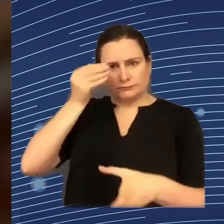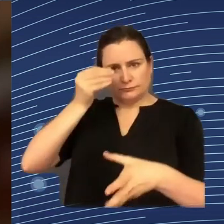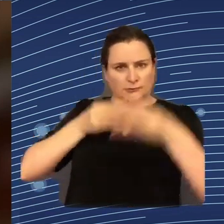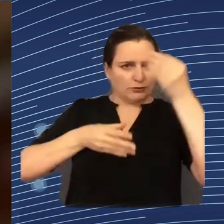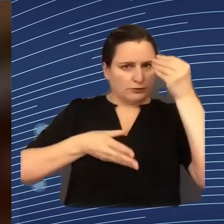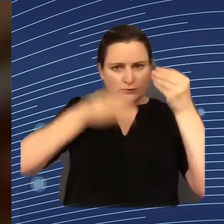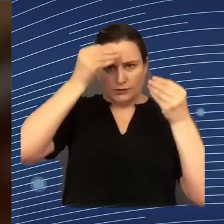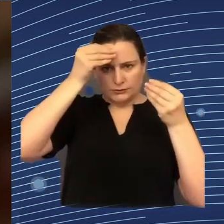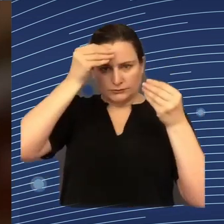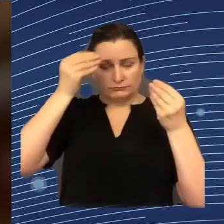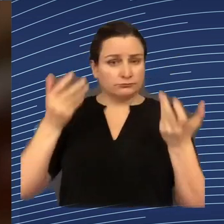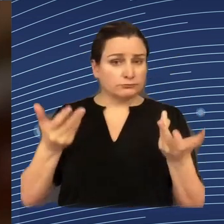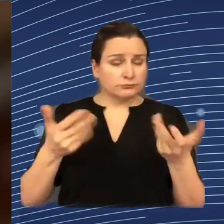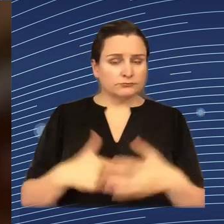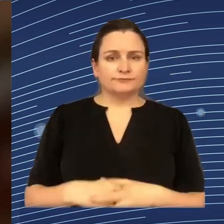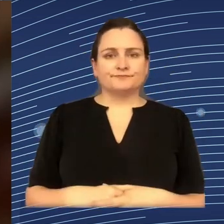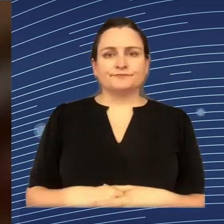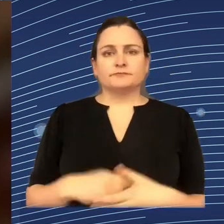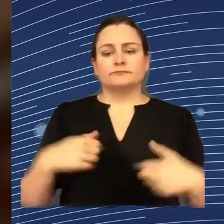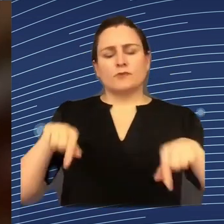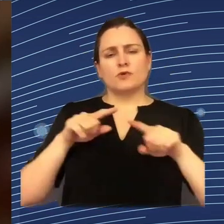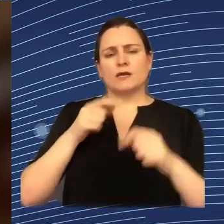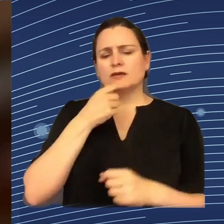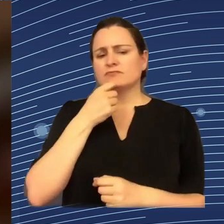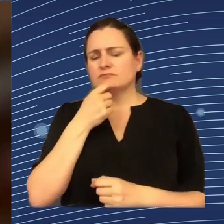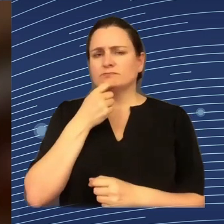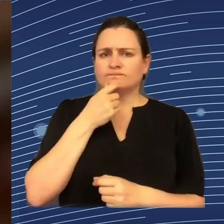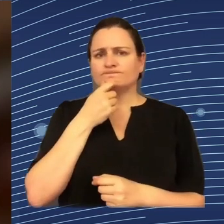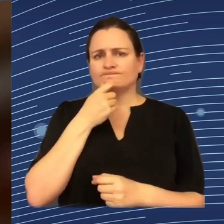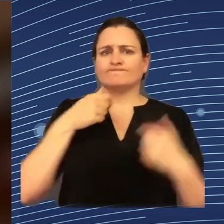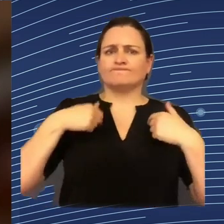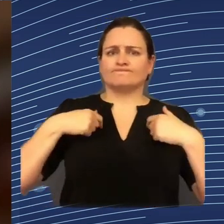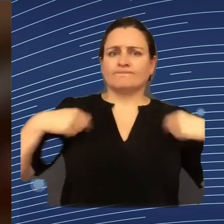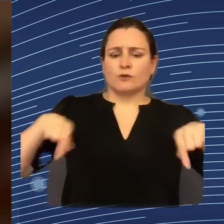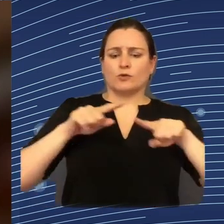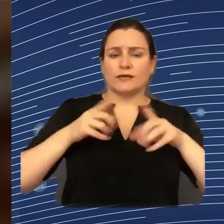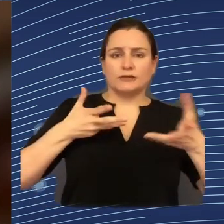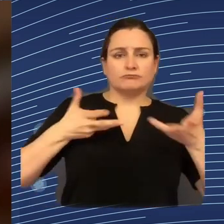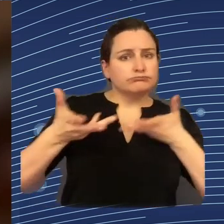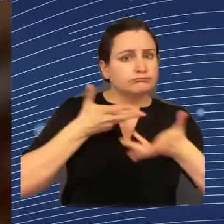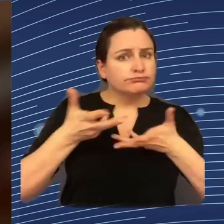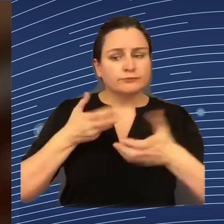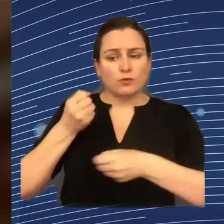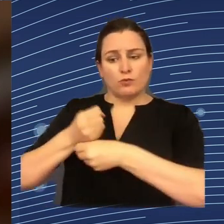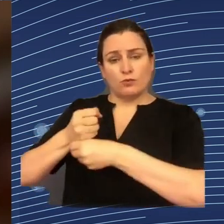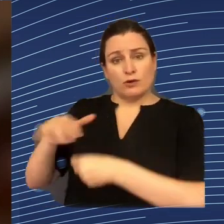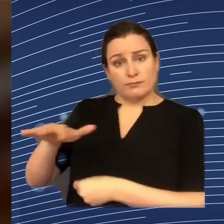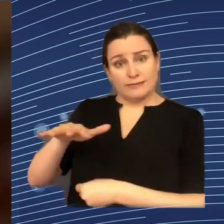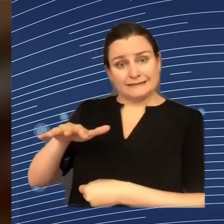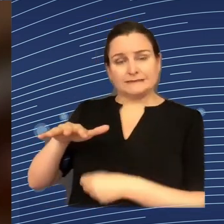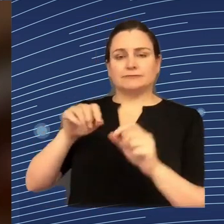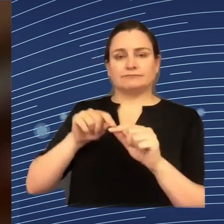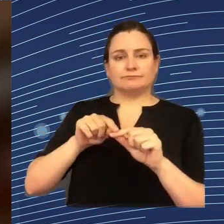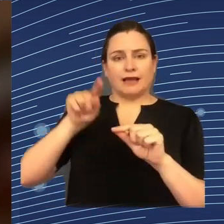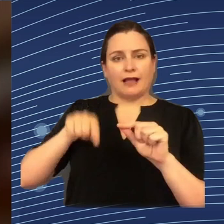is that we need to have a conceptual shift in our discussion of workplace algorithms. And we're really